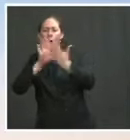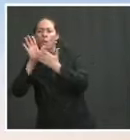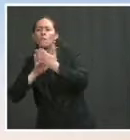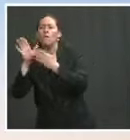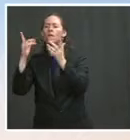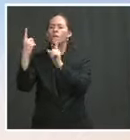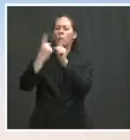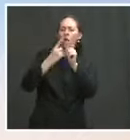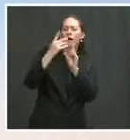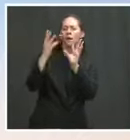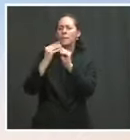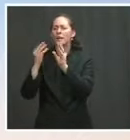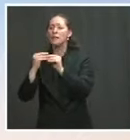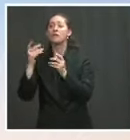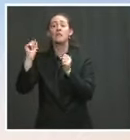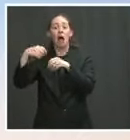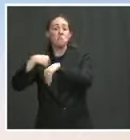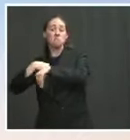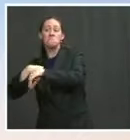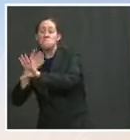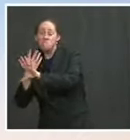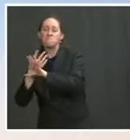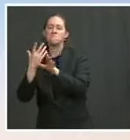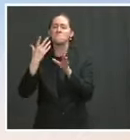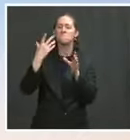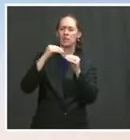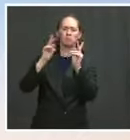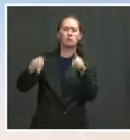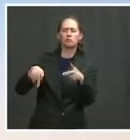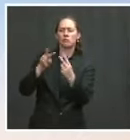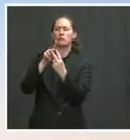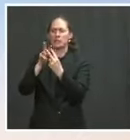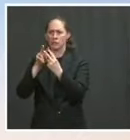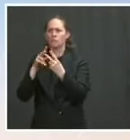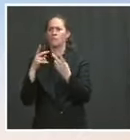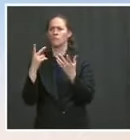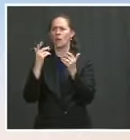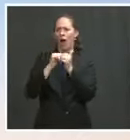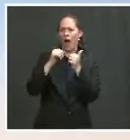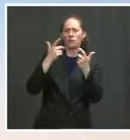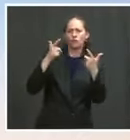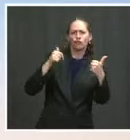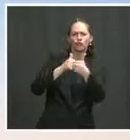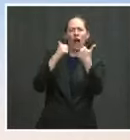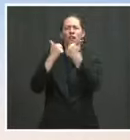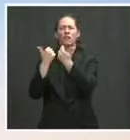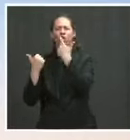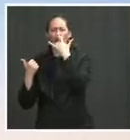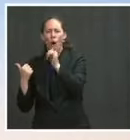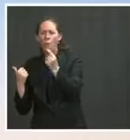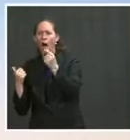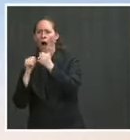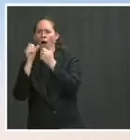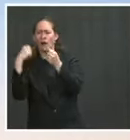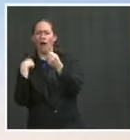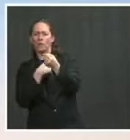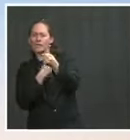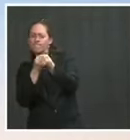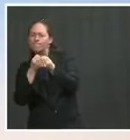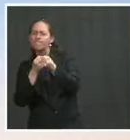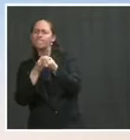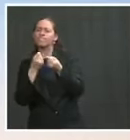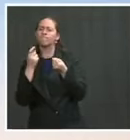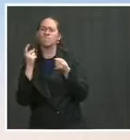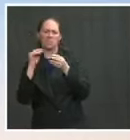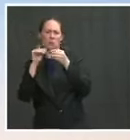person, to really discuss what the holdups are, what the challenges are, how can we help be better partners from the federal government? So this is an example of